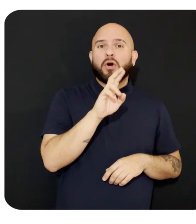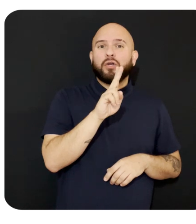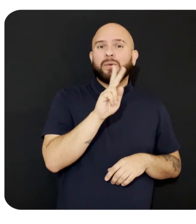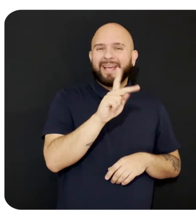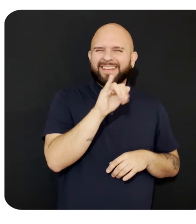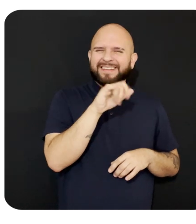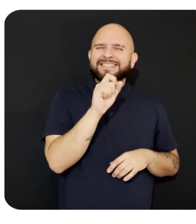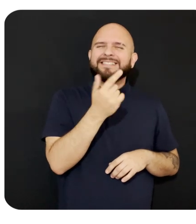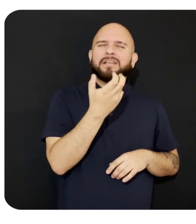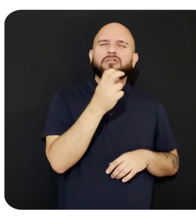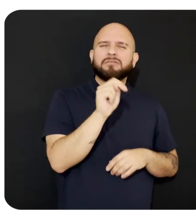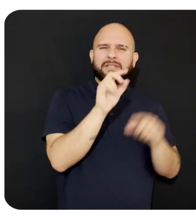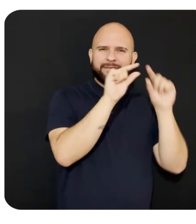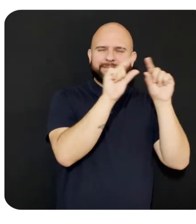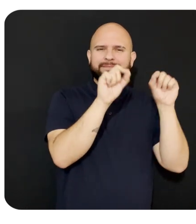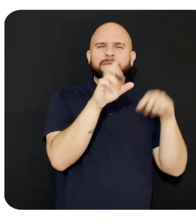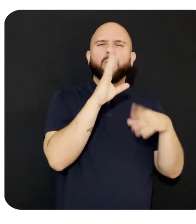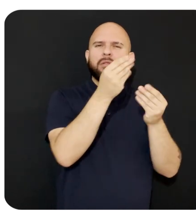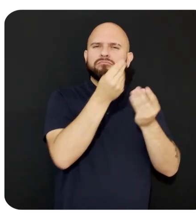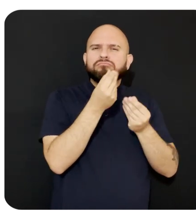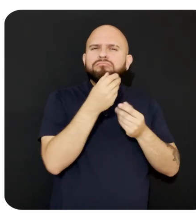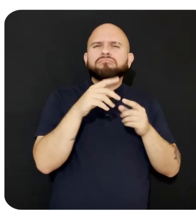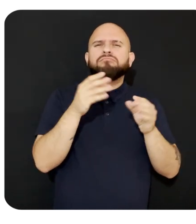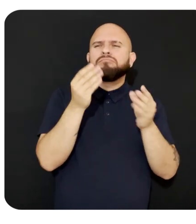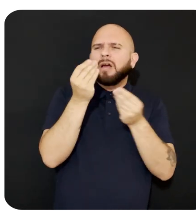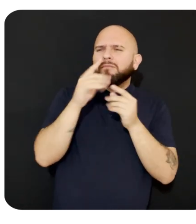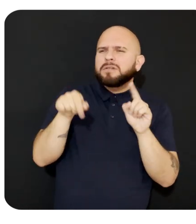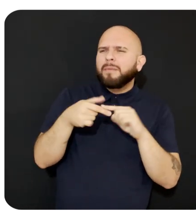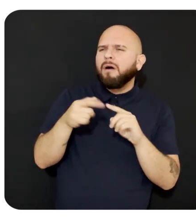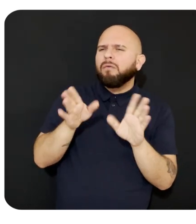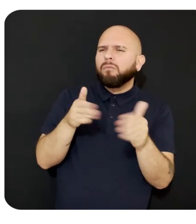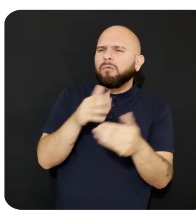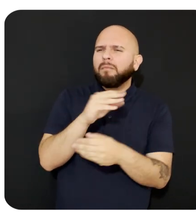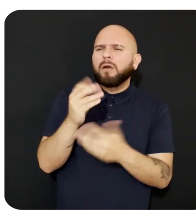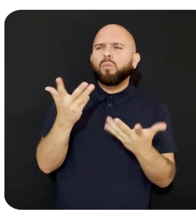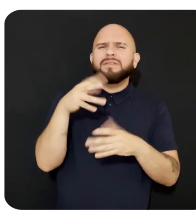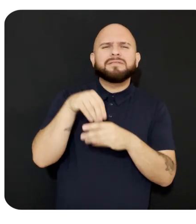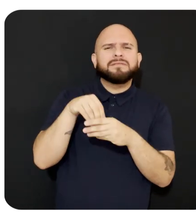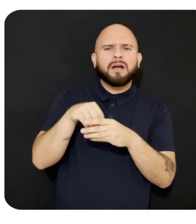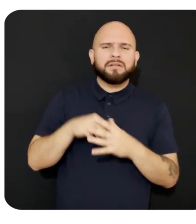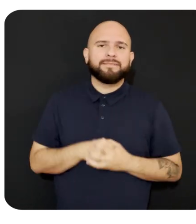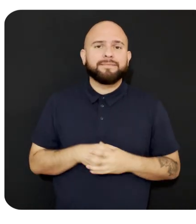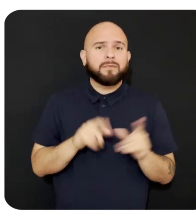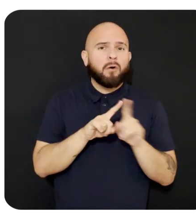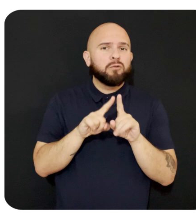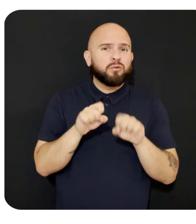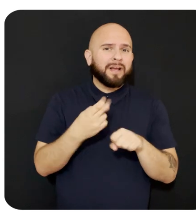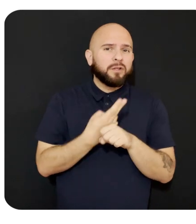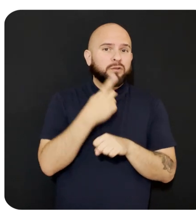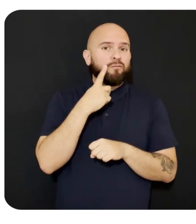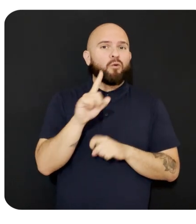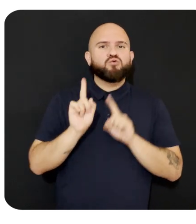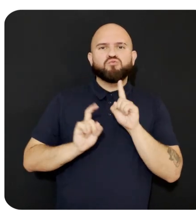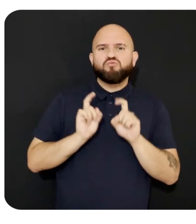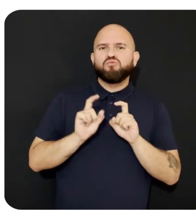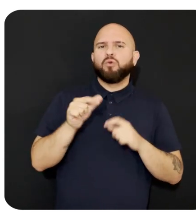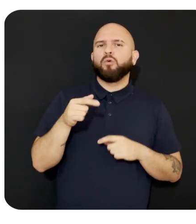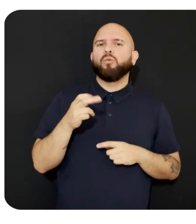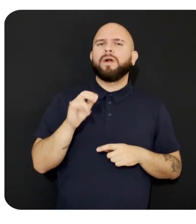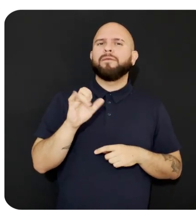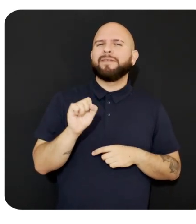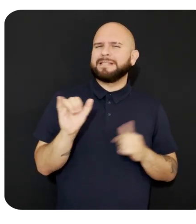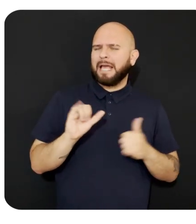provides us with information about the room and the objects in it. We can also use it to make queries like, which surface is the biggest?